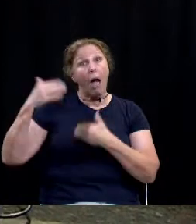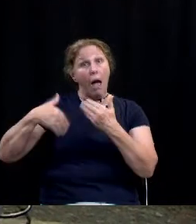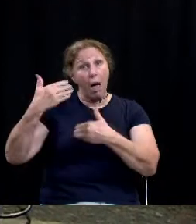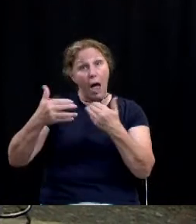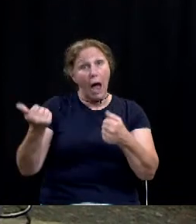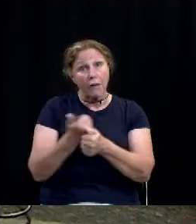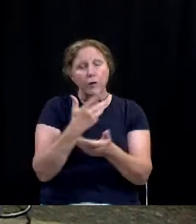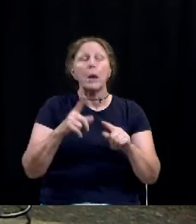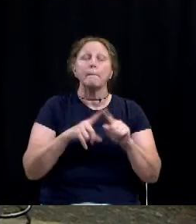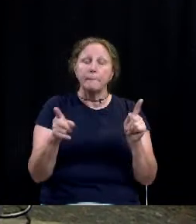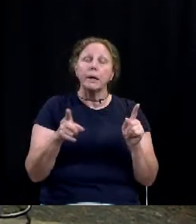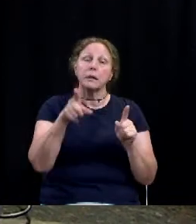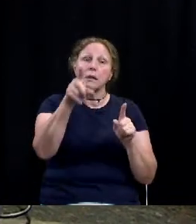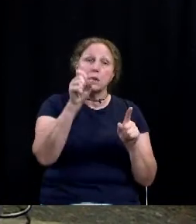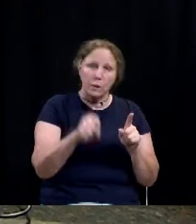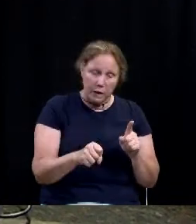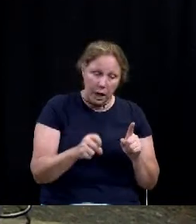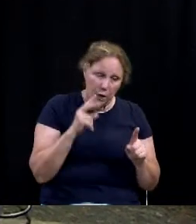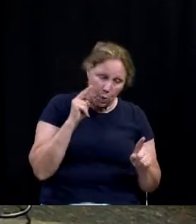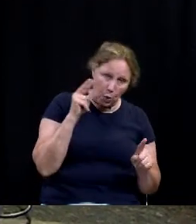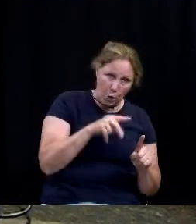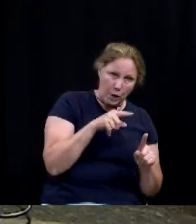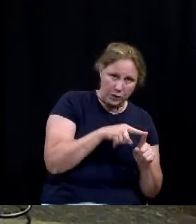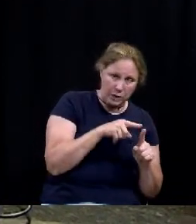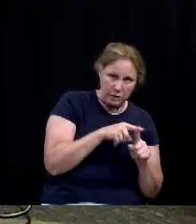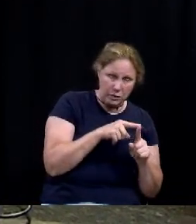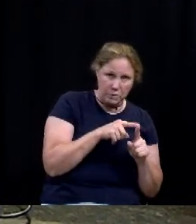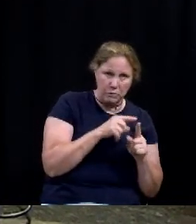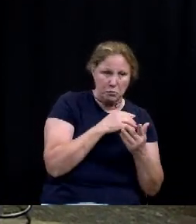but we could re-look at this throughout the process.